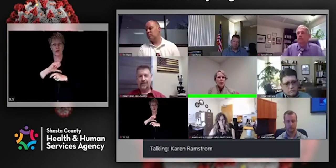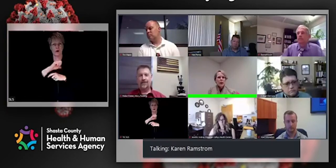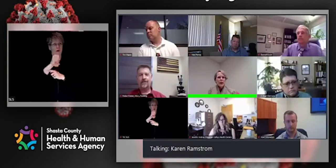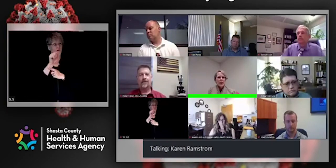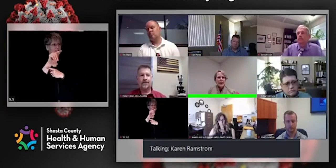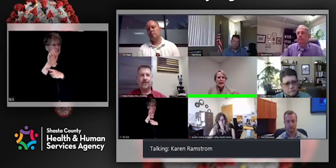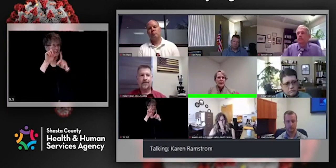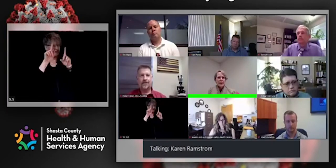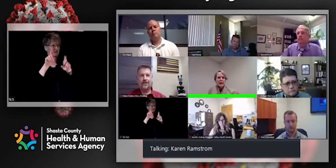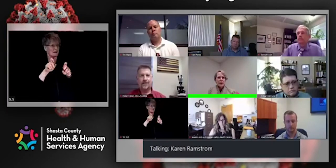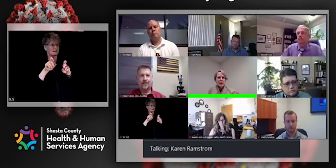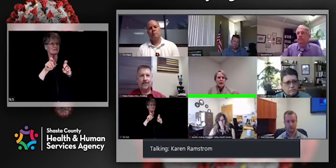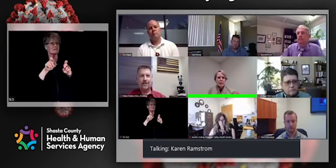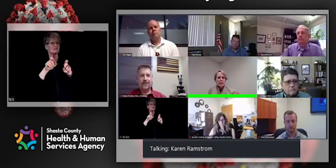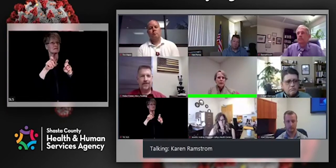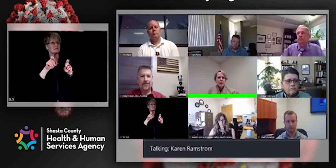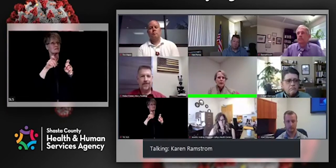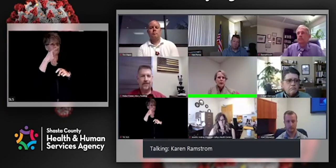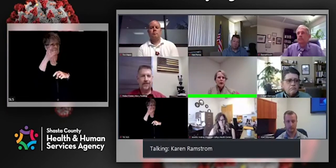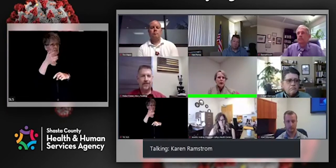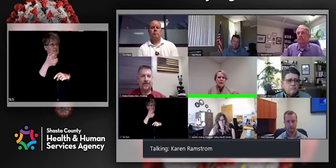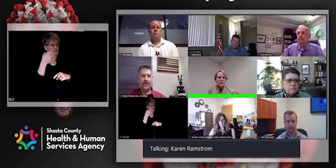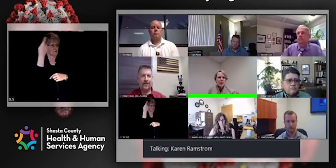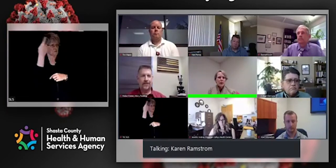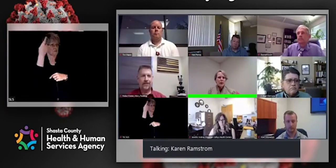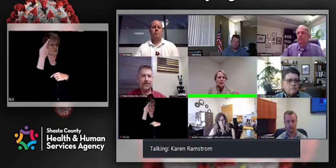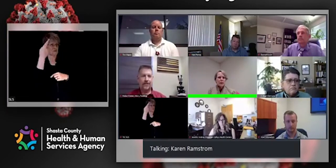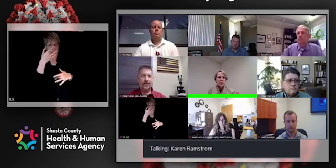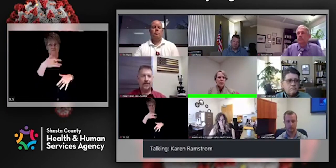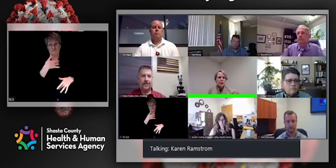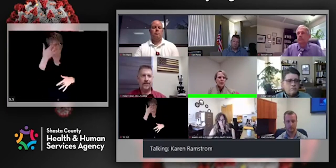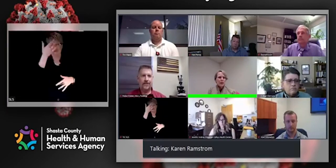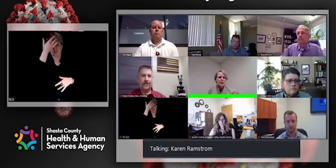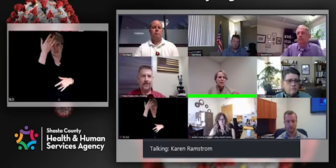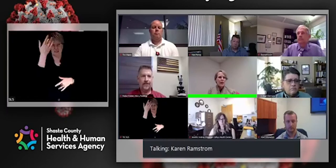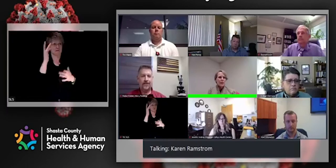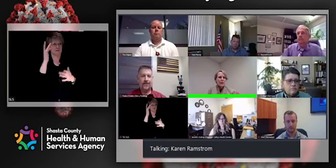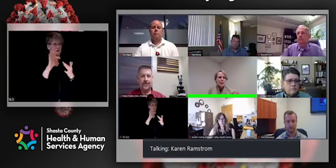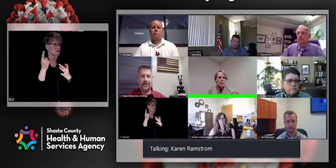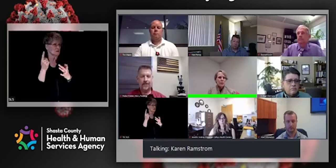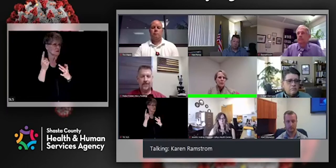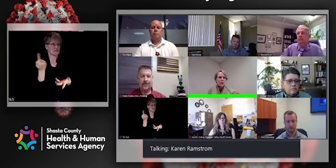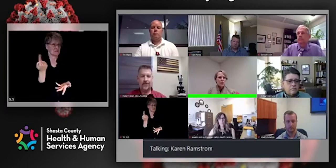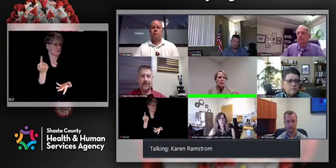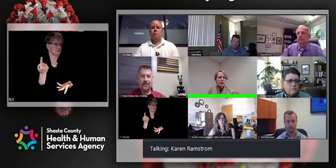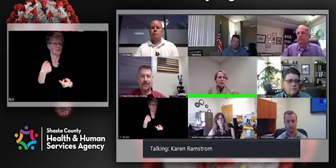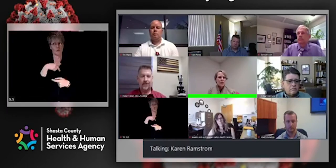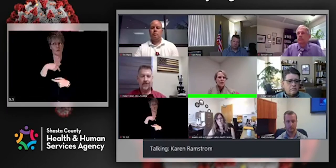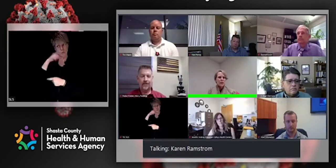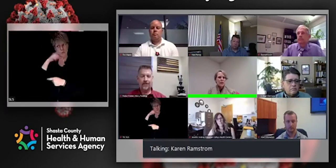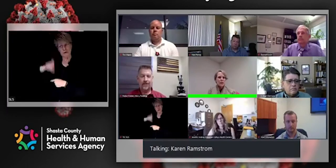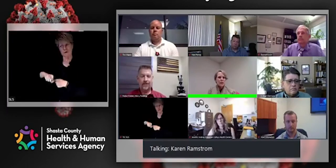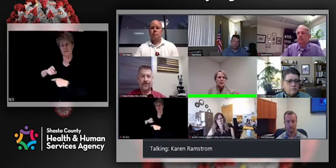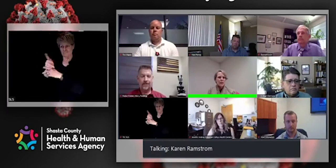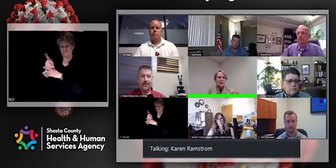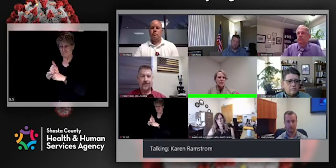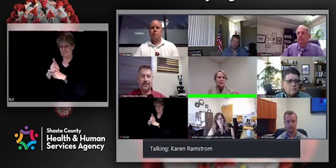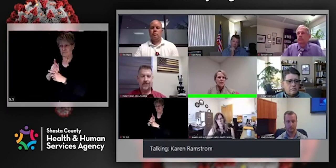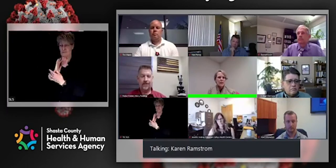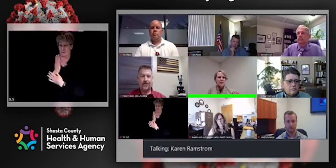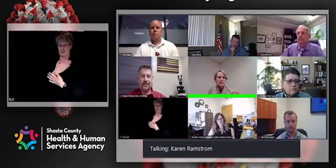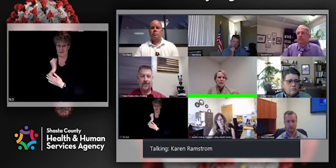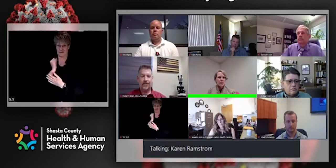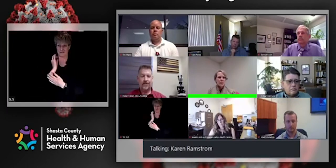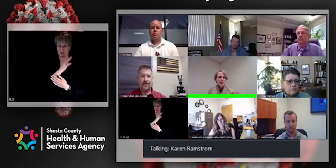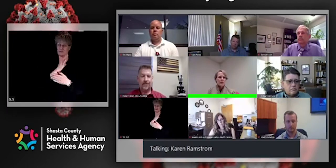so, you know, and I, I think, um, you know, we all have to be very careful too. And I think our staff are very professional and, and do this on a